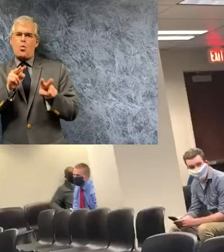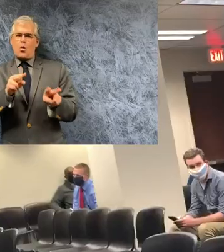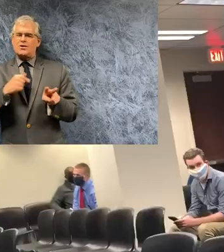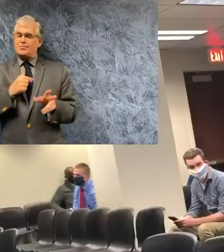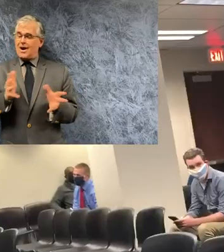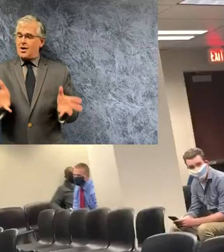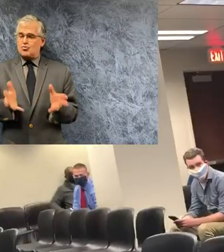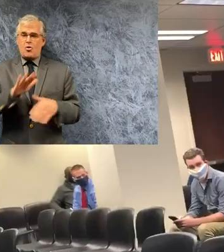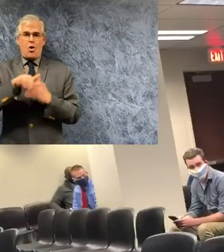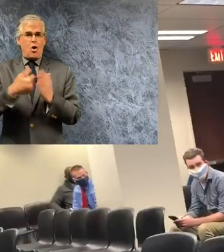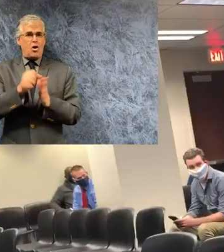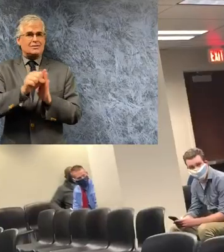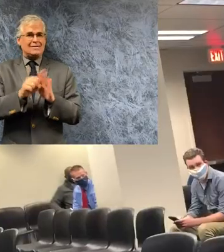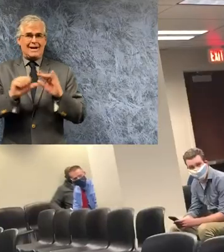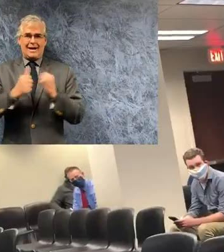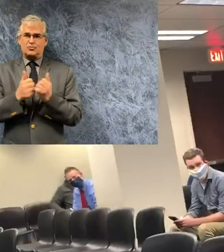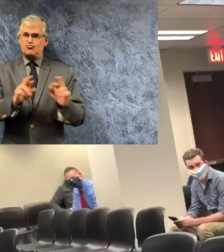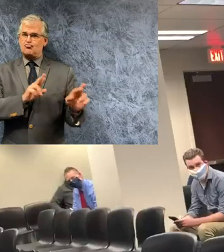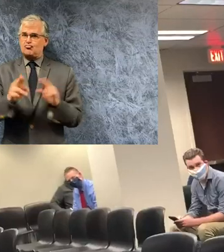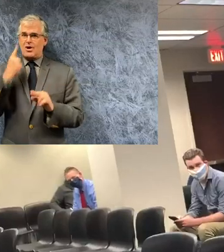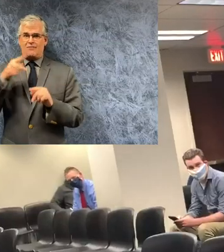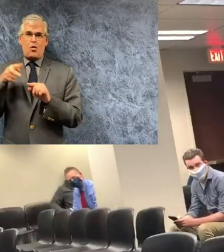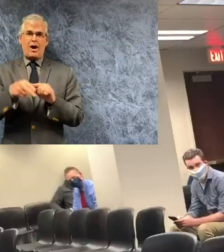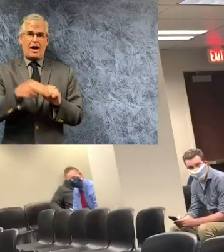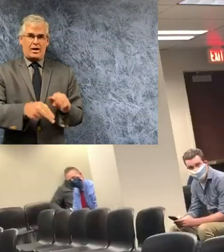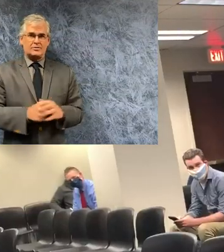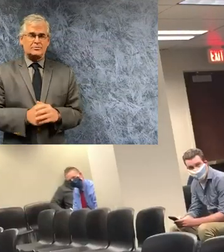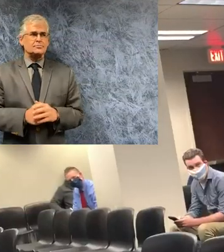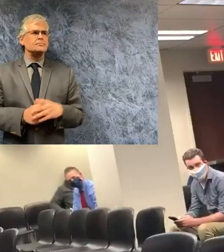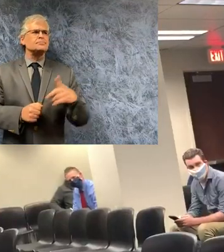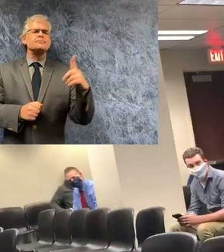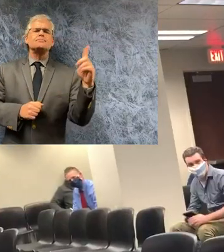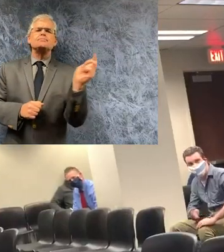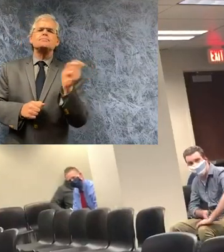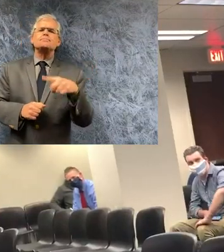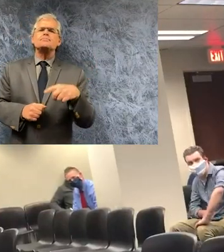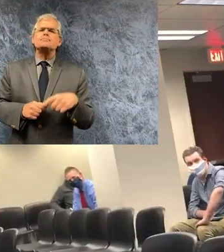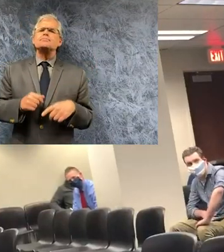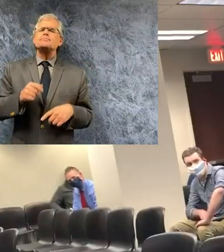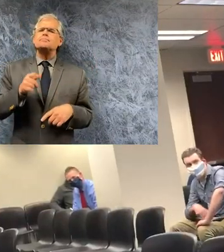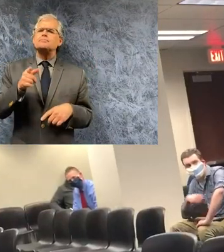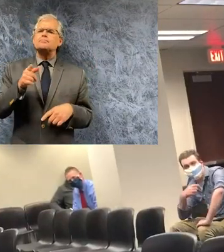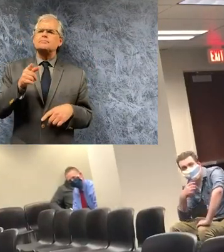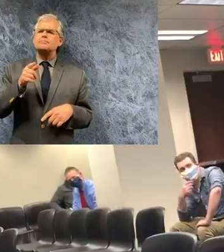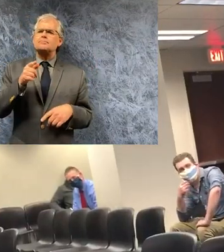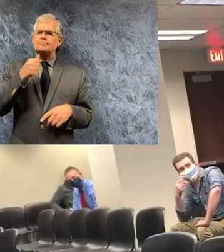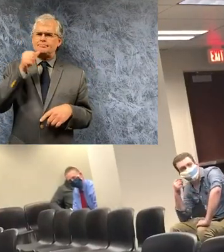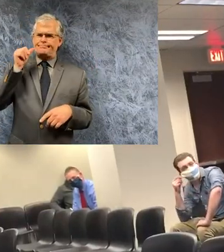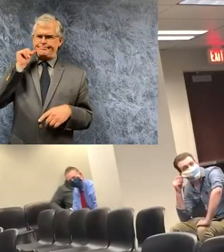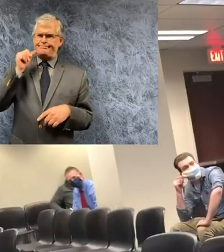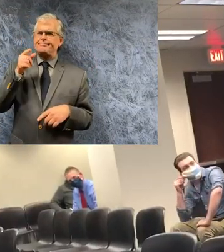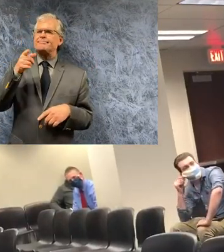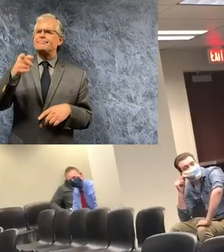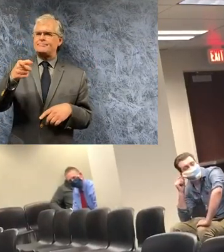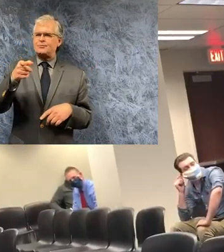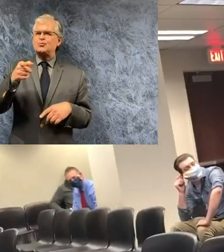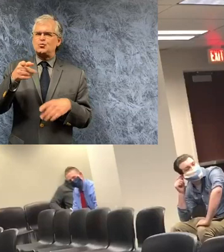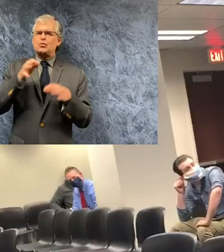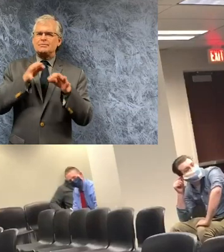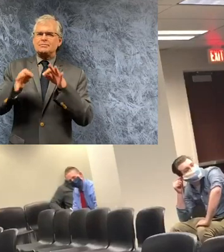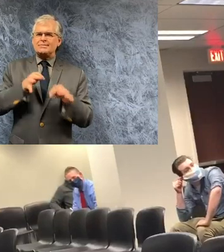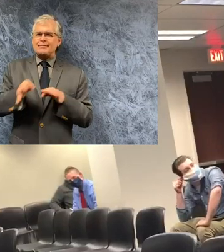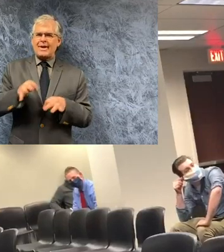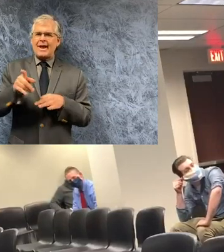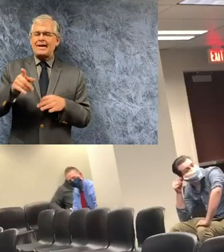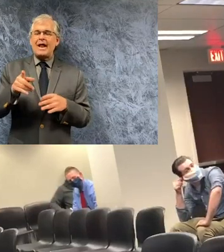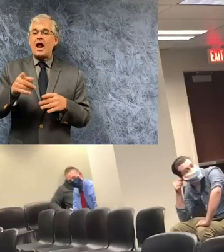governor you mentioned today um during uh your remarks about the lag and the reports of deaths that